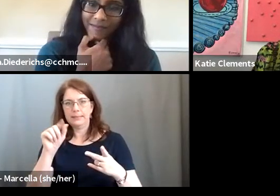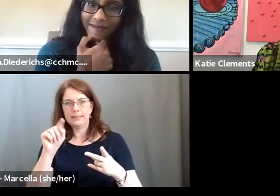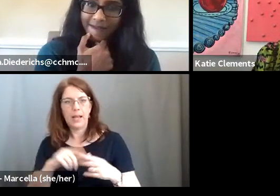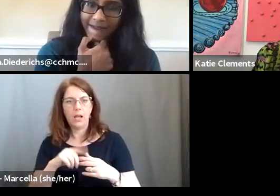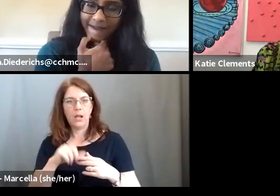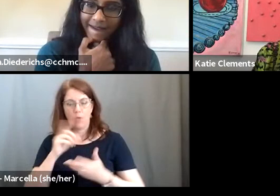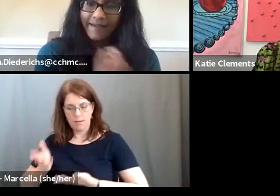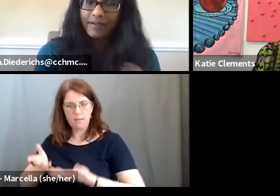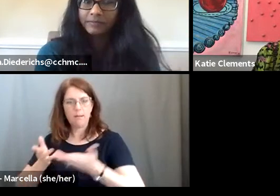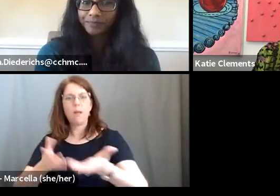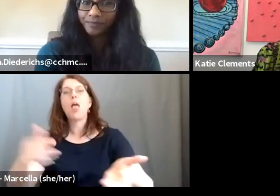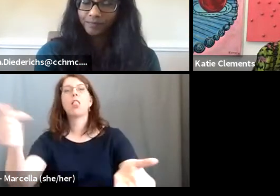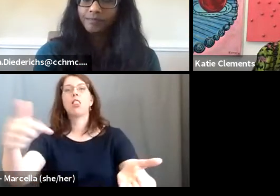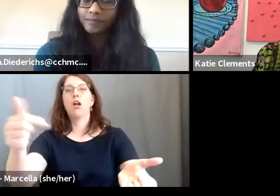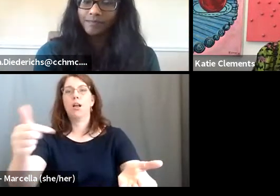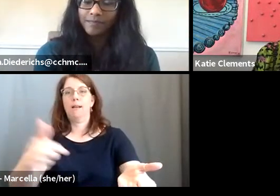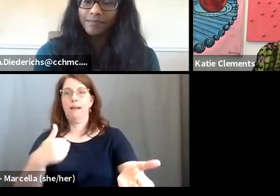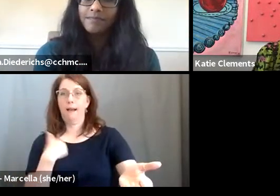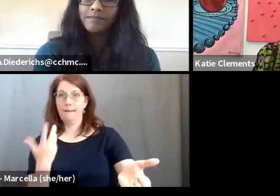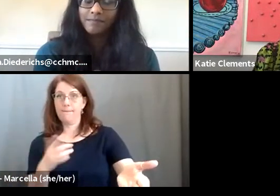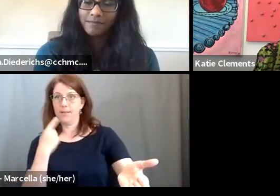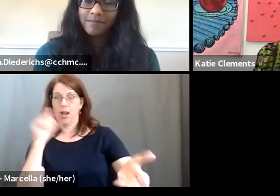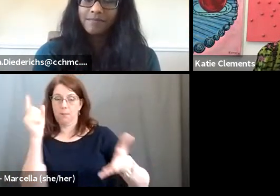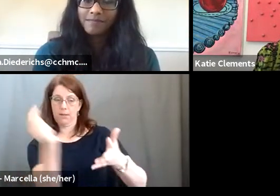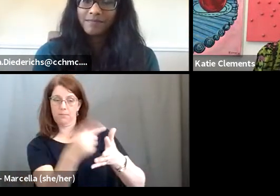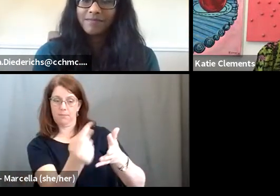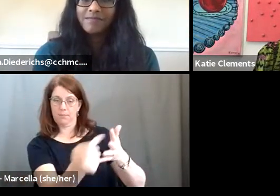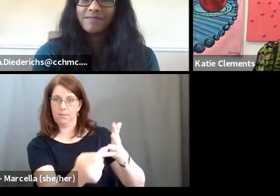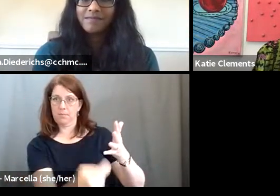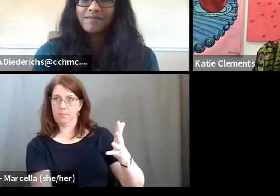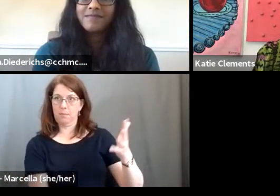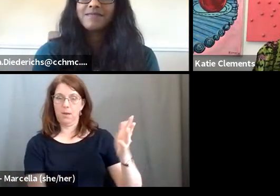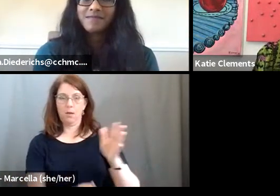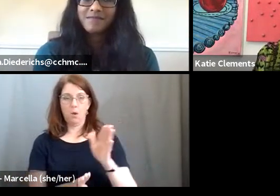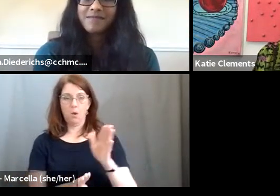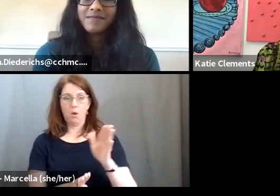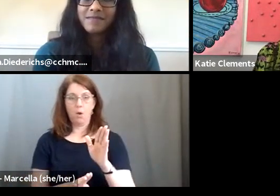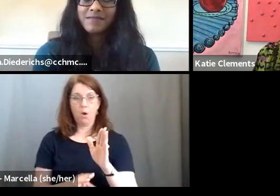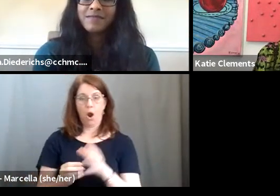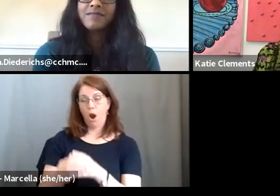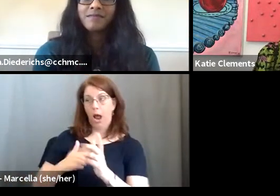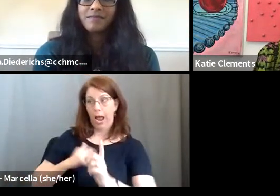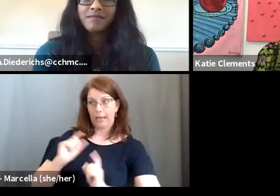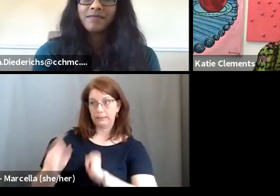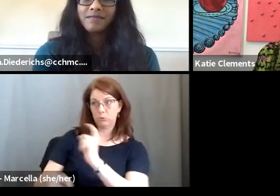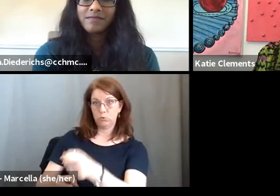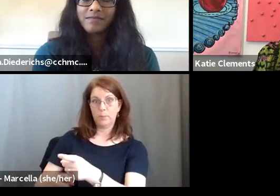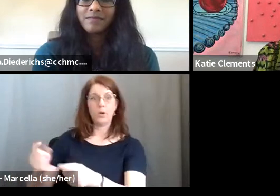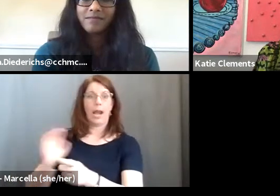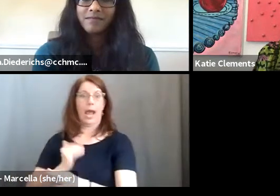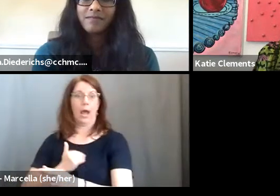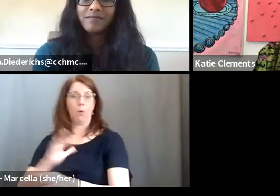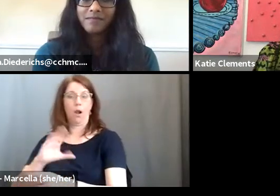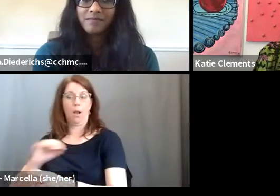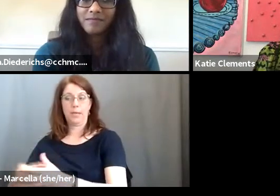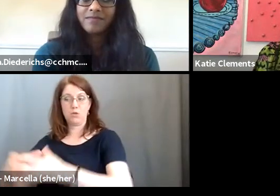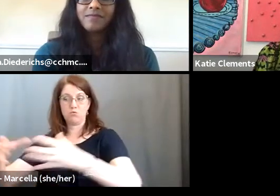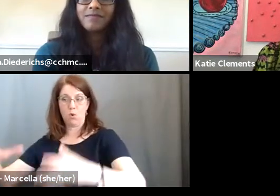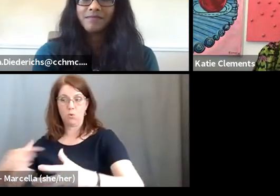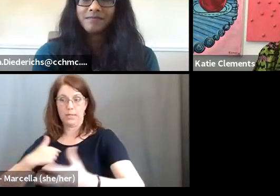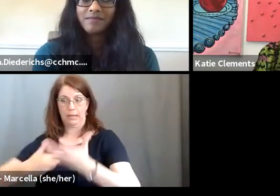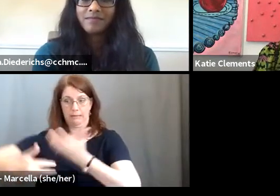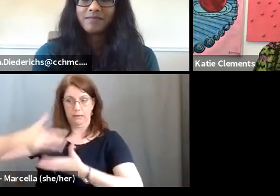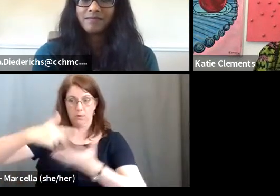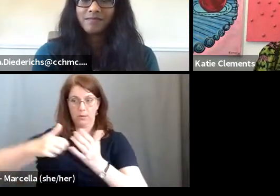table and say, look, here's what I've done. You know, here, here's where our growth happened because of what I contributed. And here's how I've interacted with the team and,